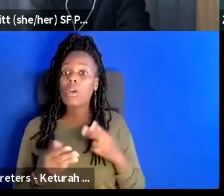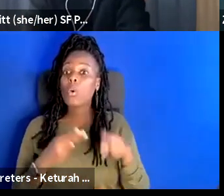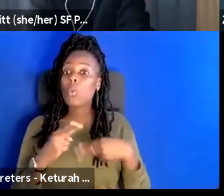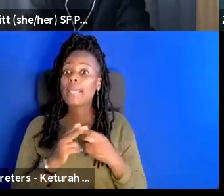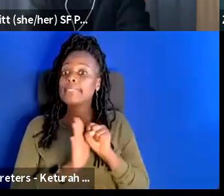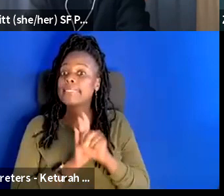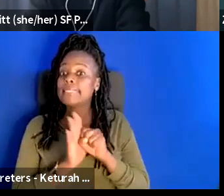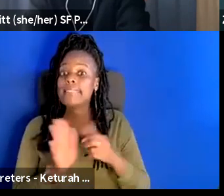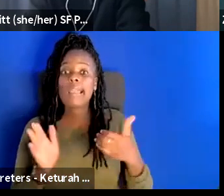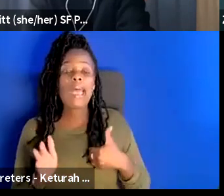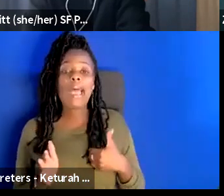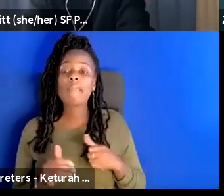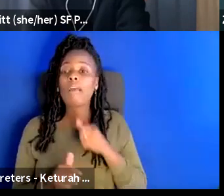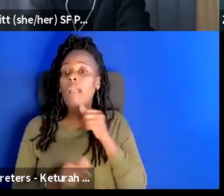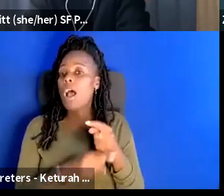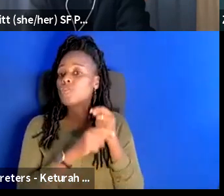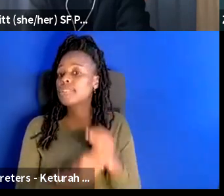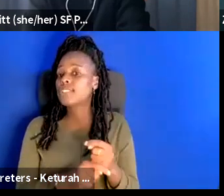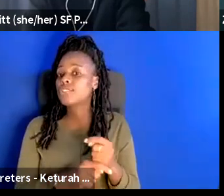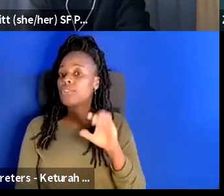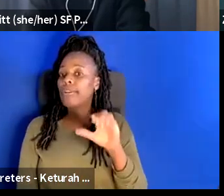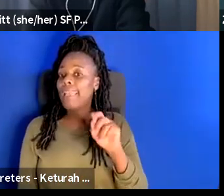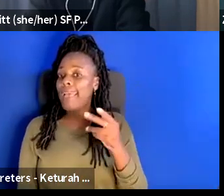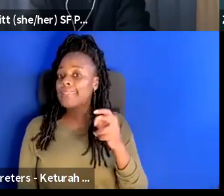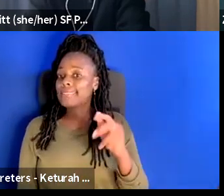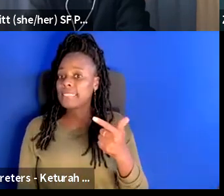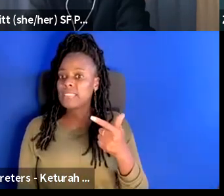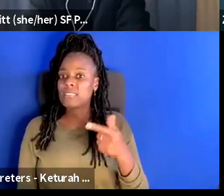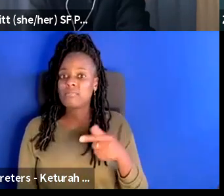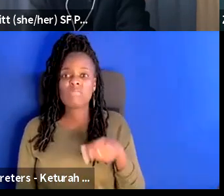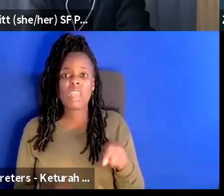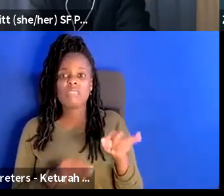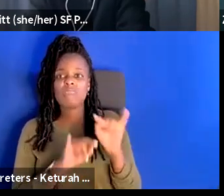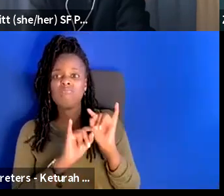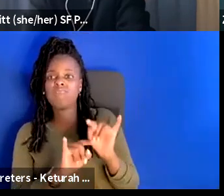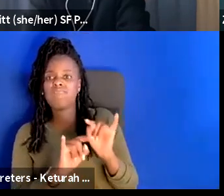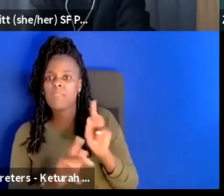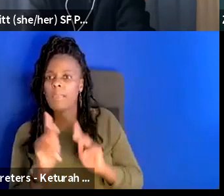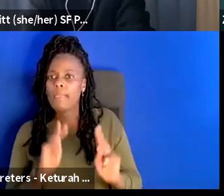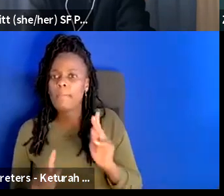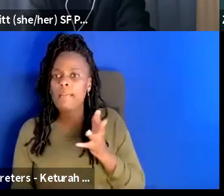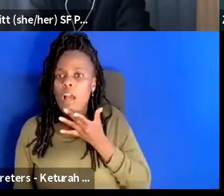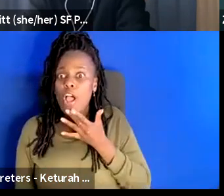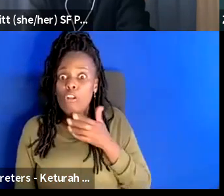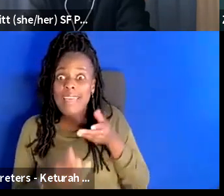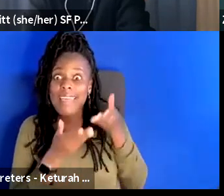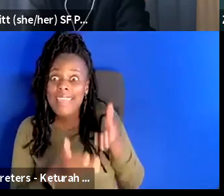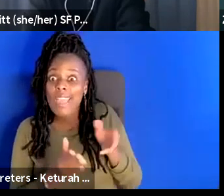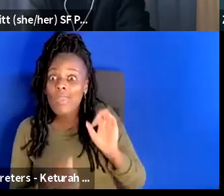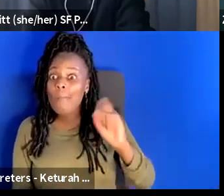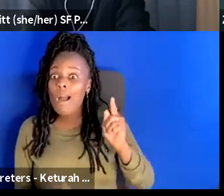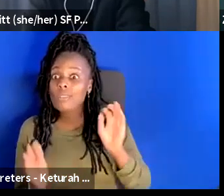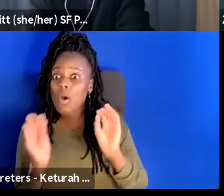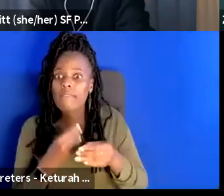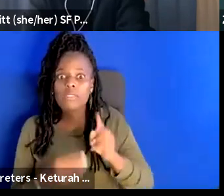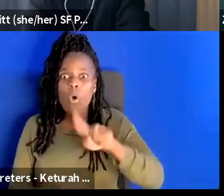-traditional casting big or villainizing the people of color that they see at the box office because those are the only people that they